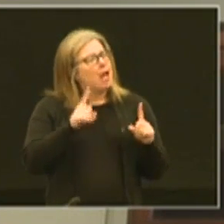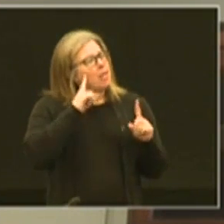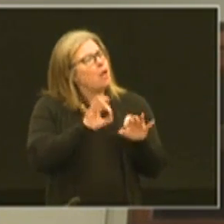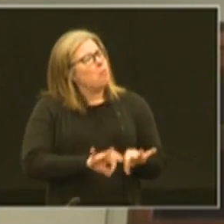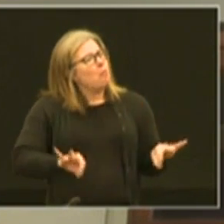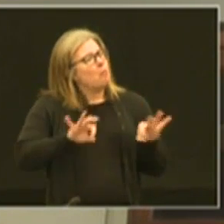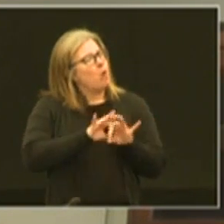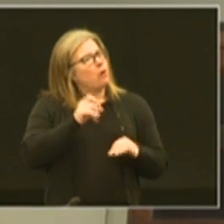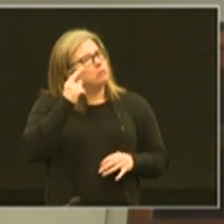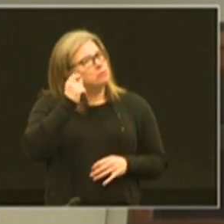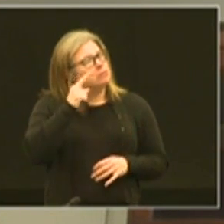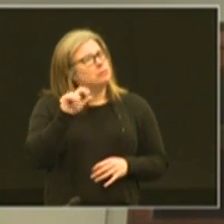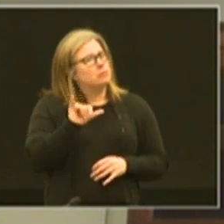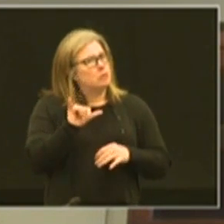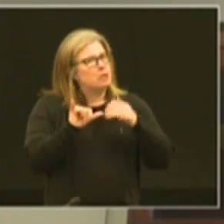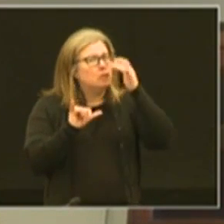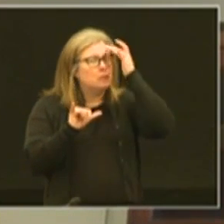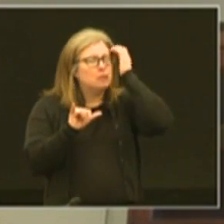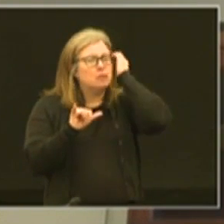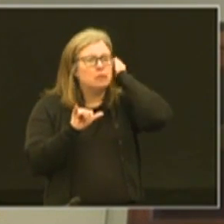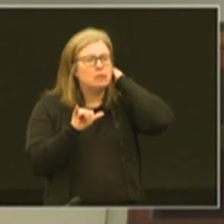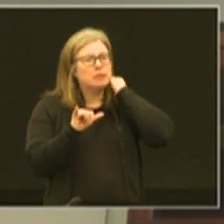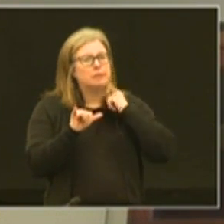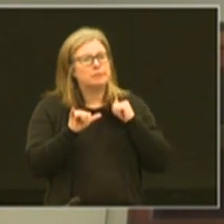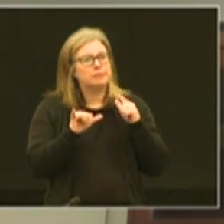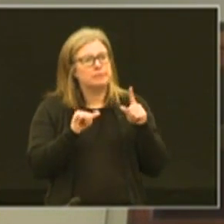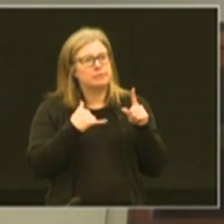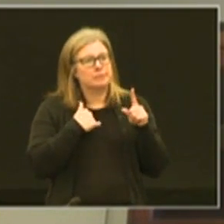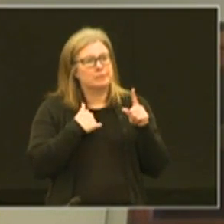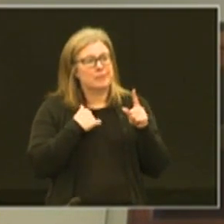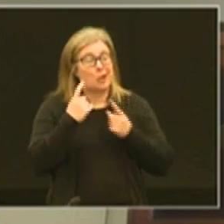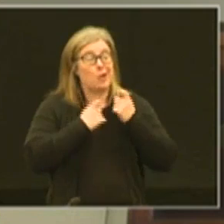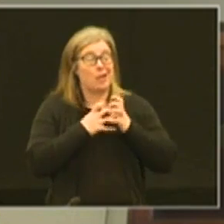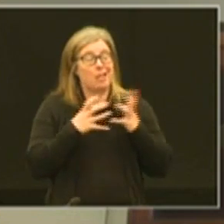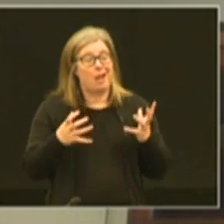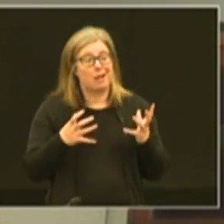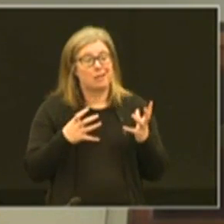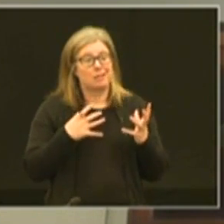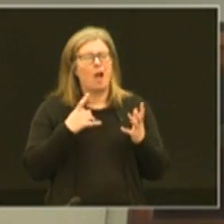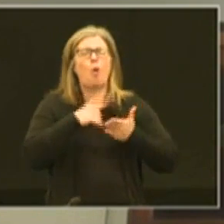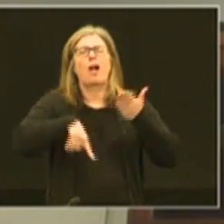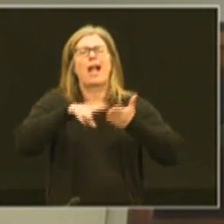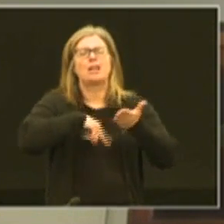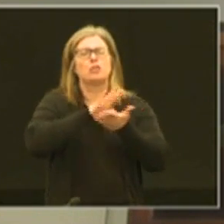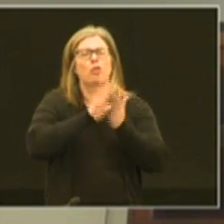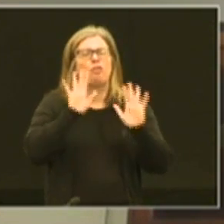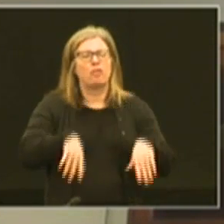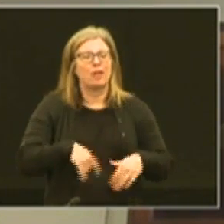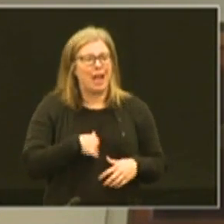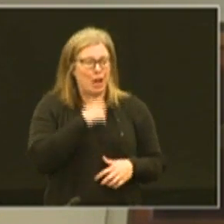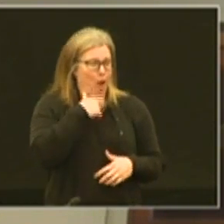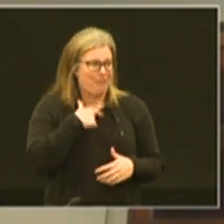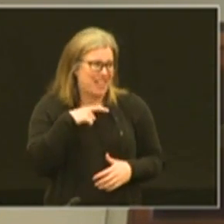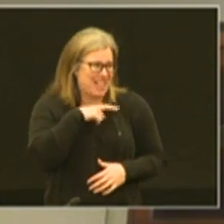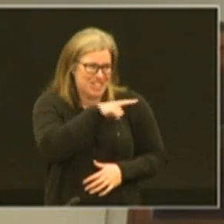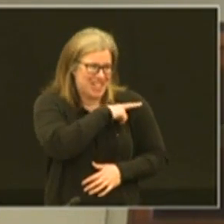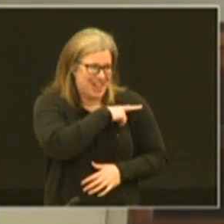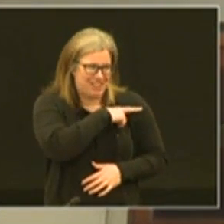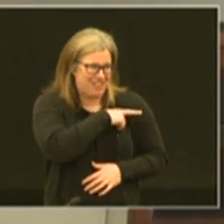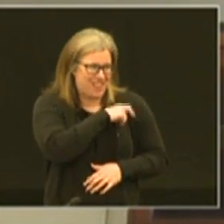it's important to note as well that i get the question a lot that i should cancel school i don't have the legislative